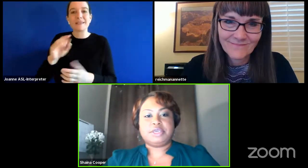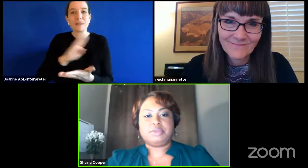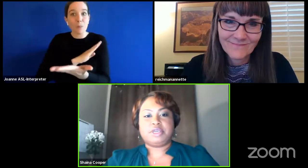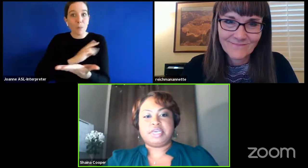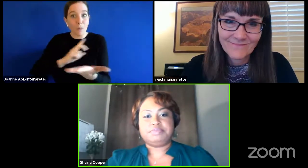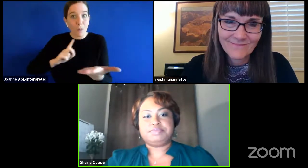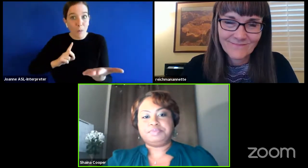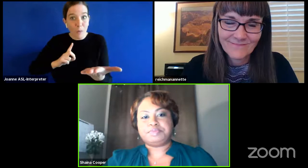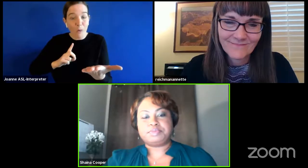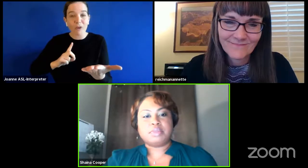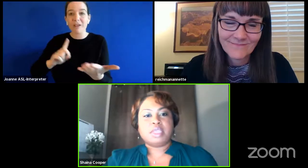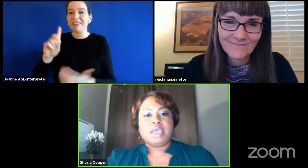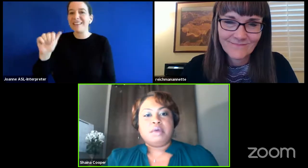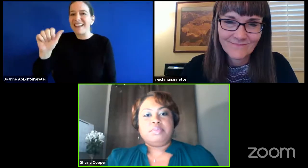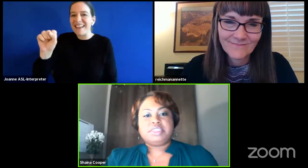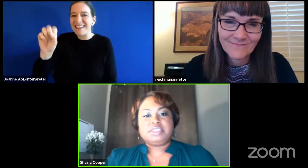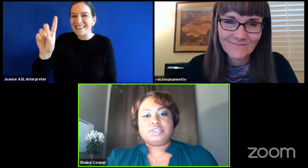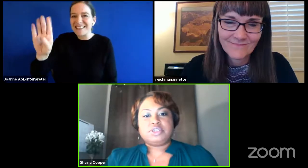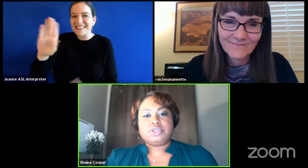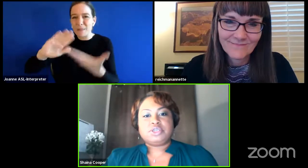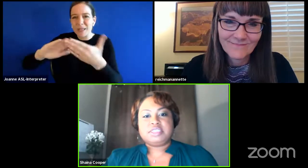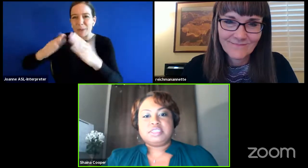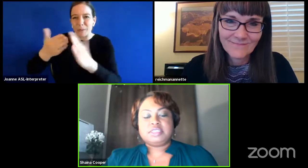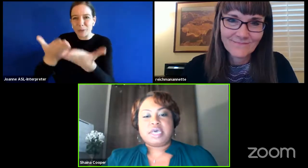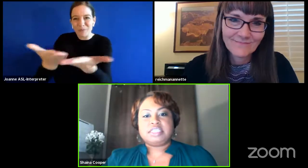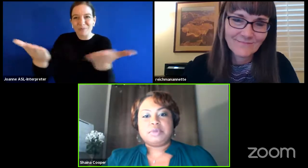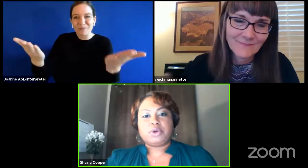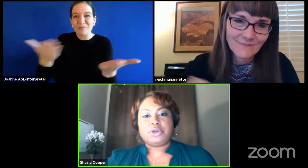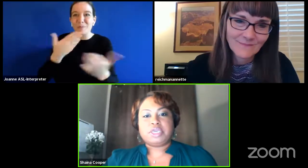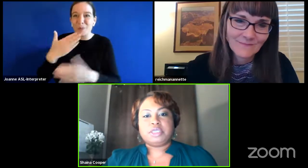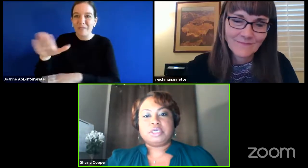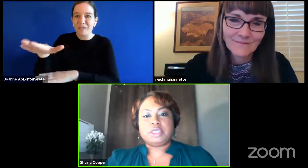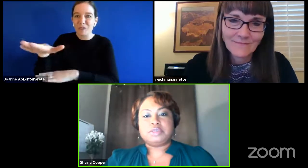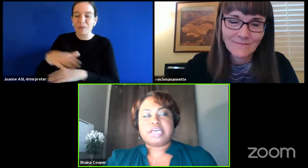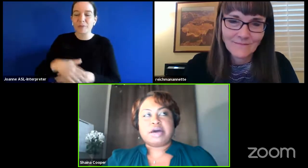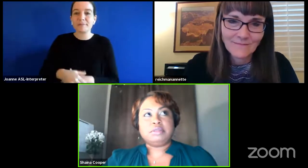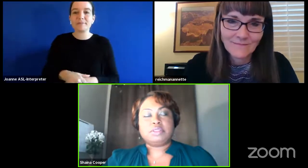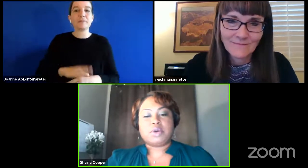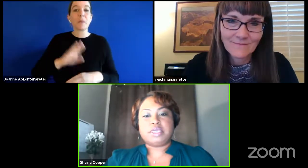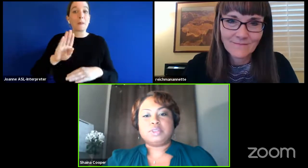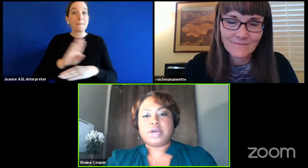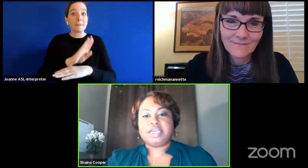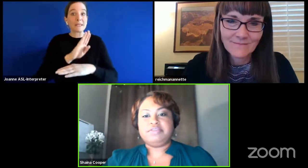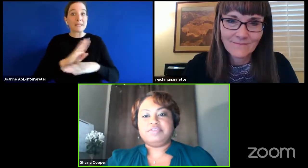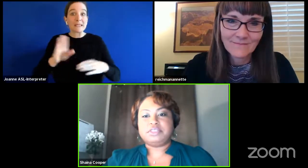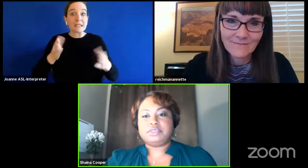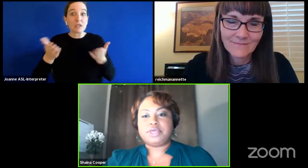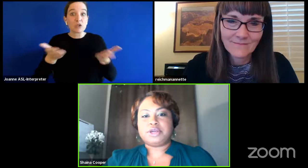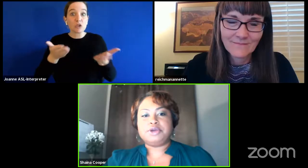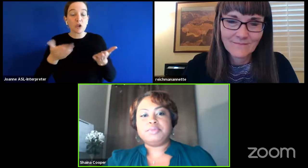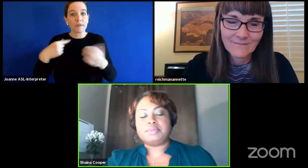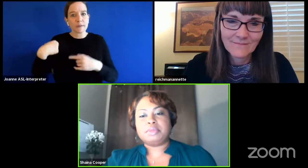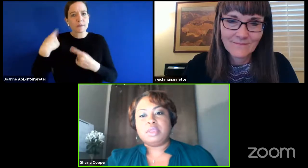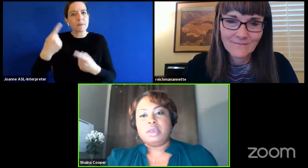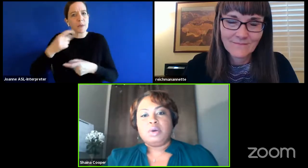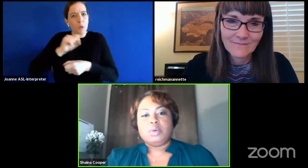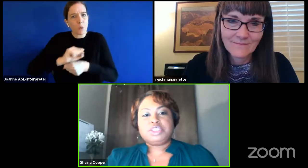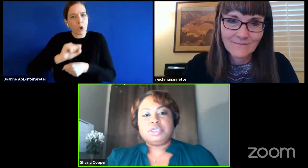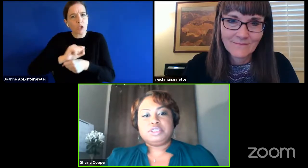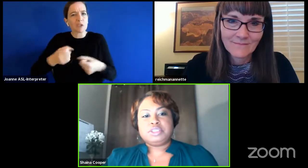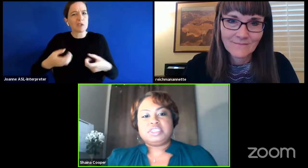asdb community business services has been working to close out the 2020 fiscal year